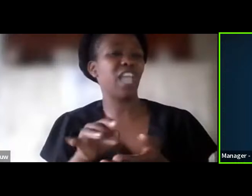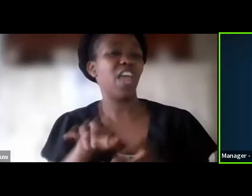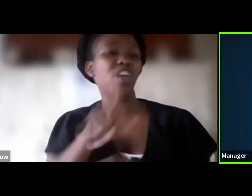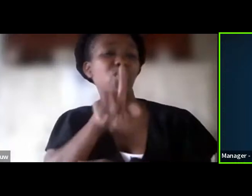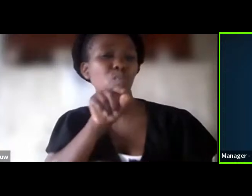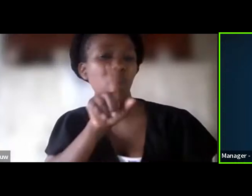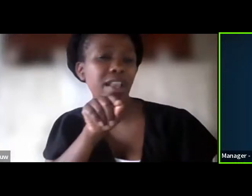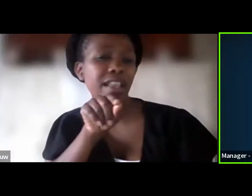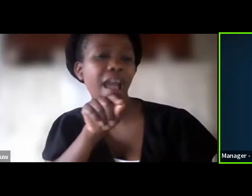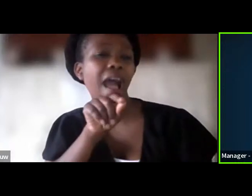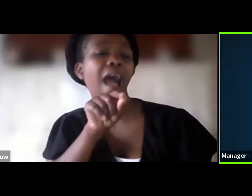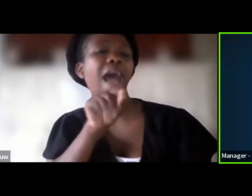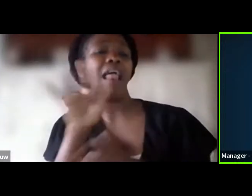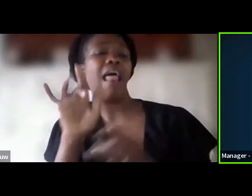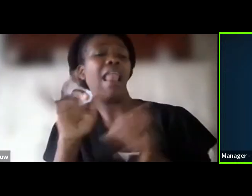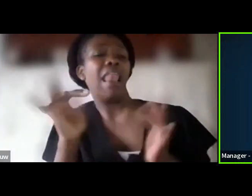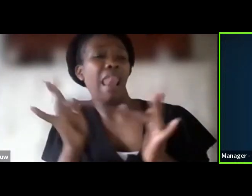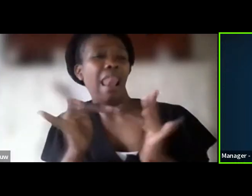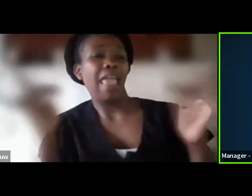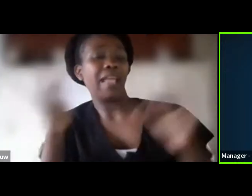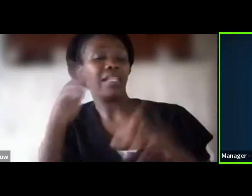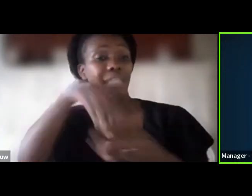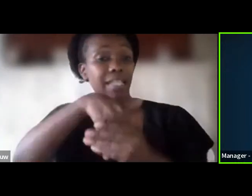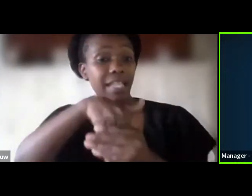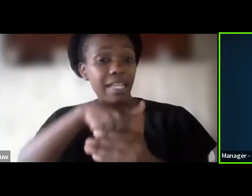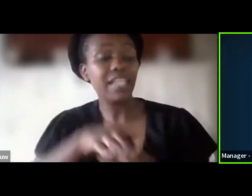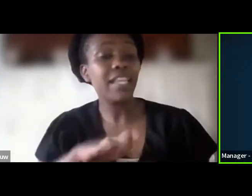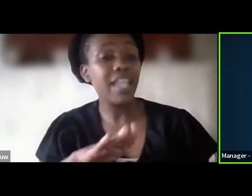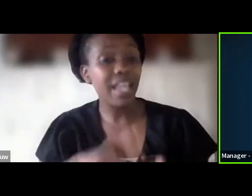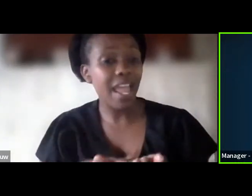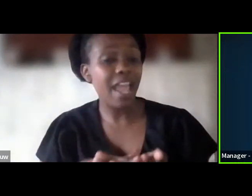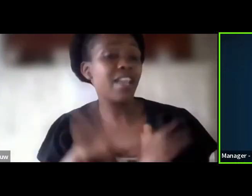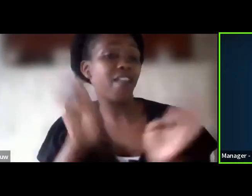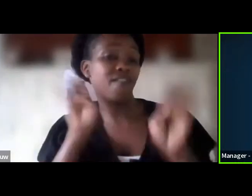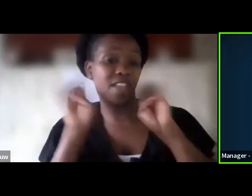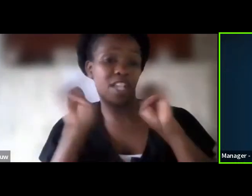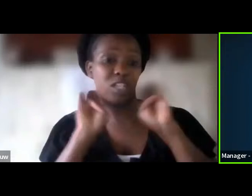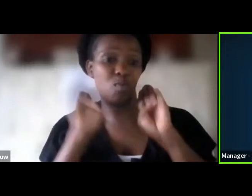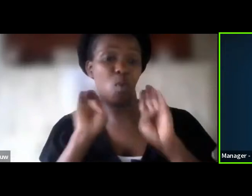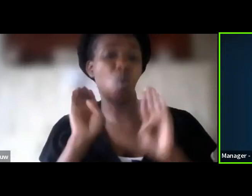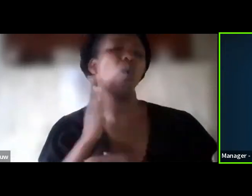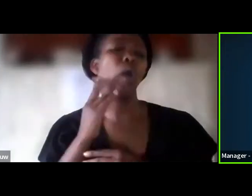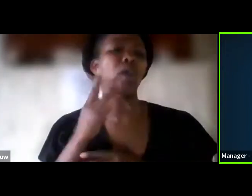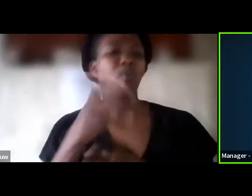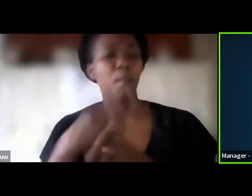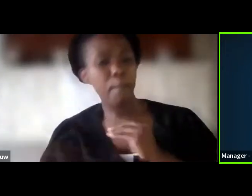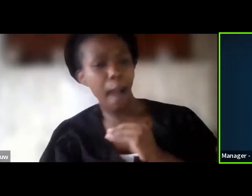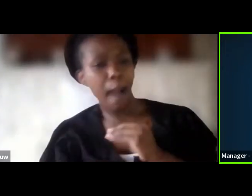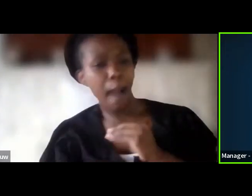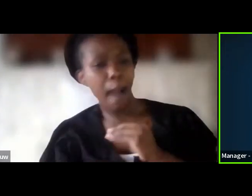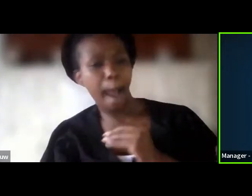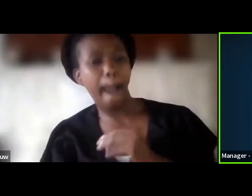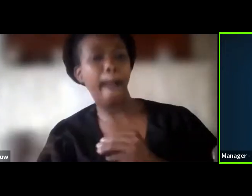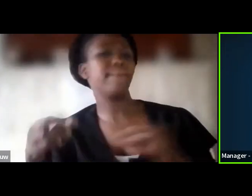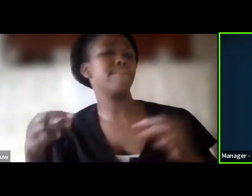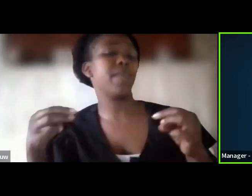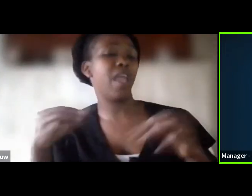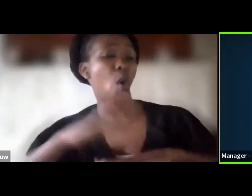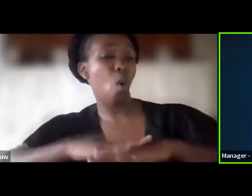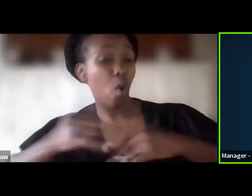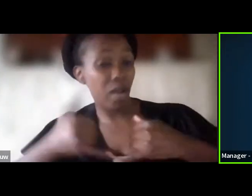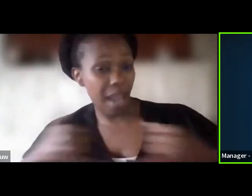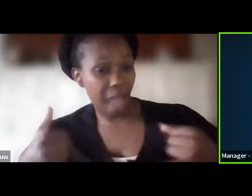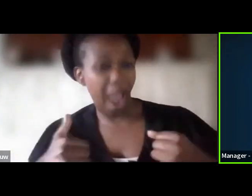will be a survey which will pop up when you leave the webinar. We will appreciate if you could complete it for us,